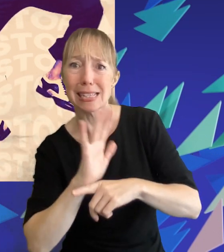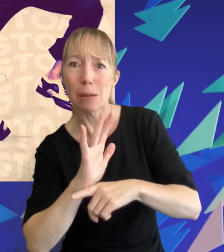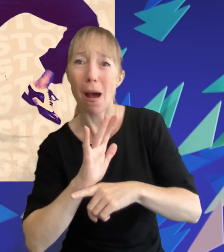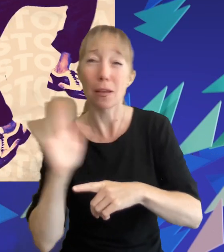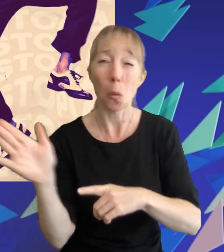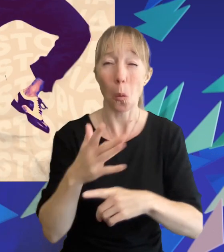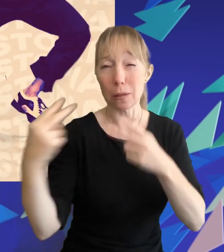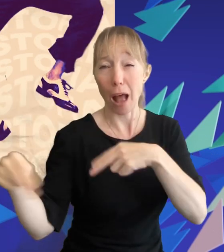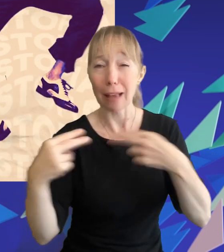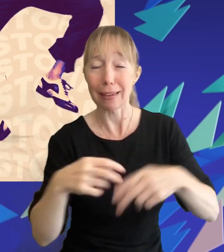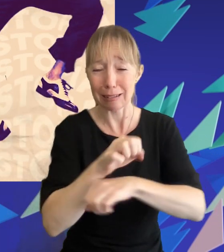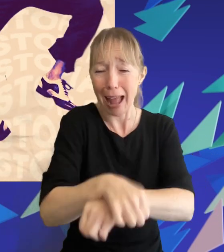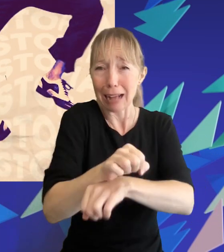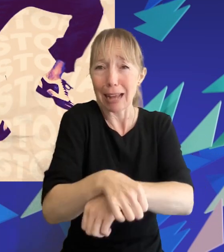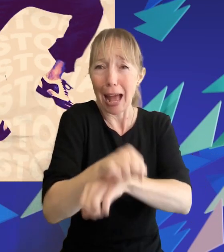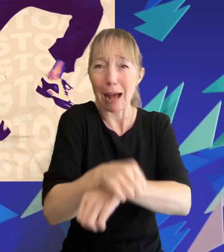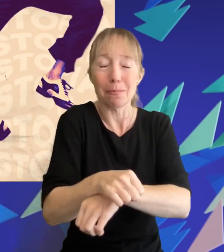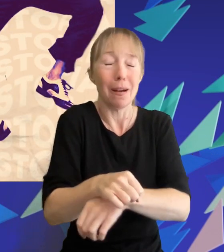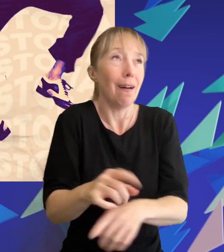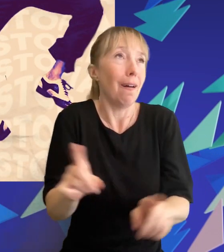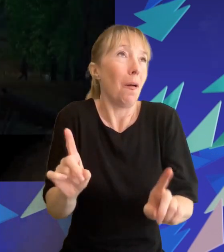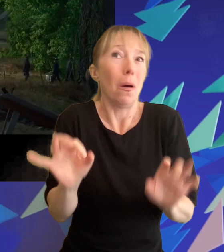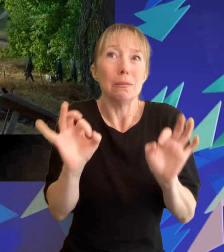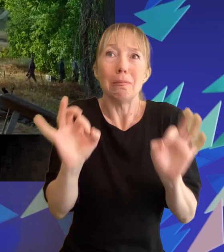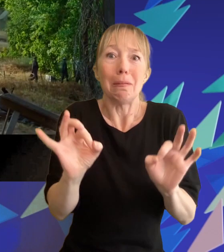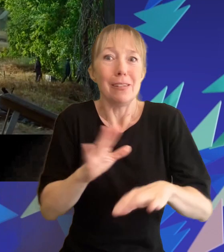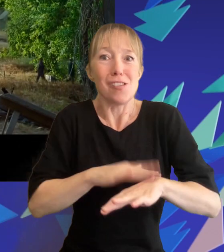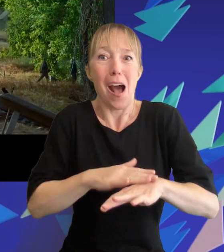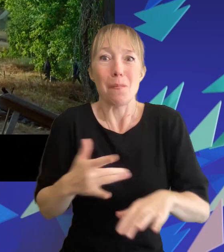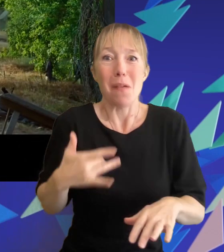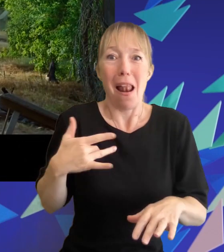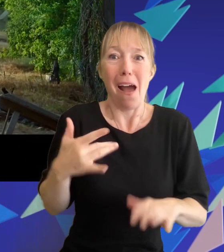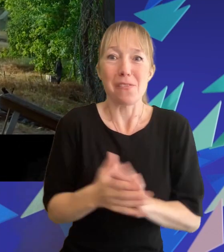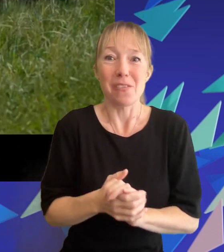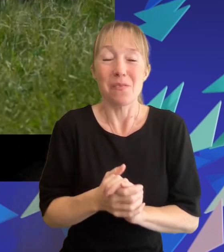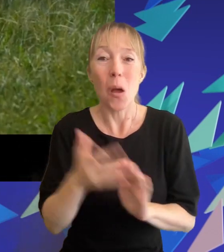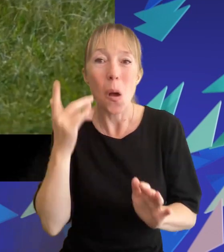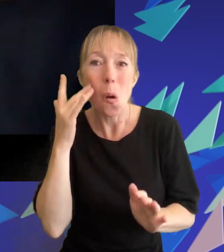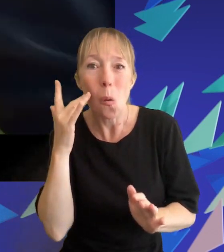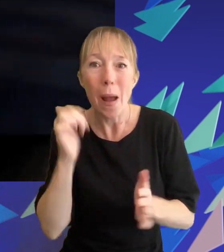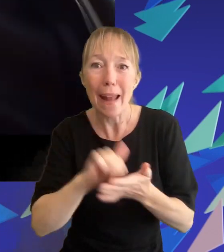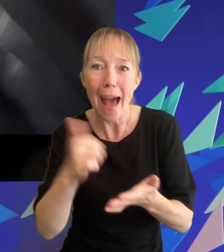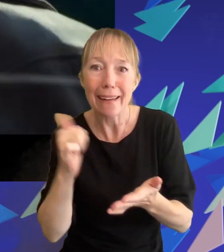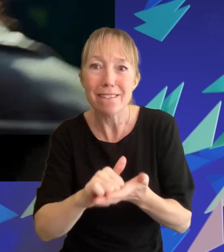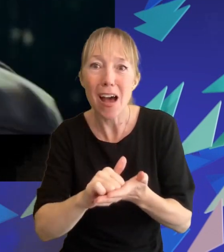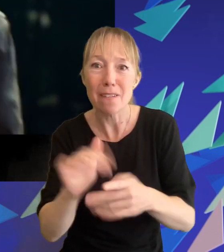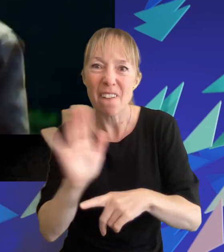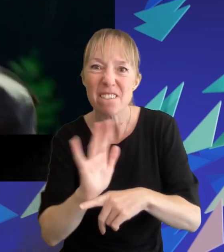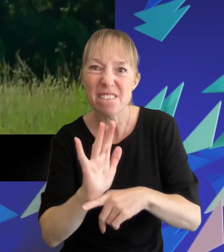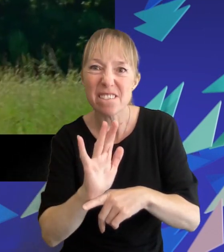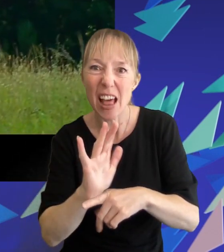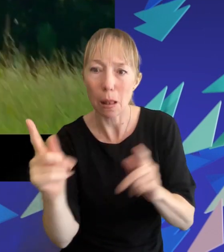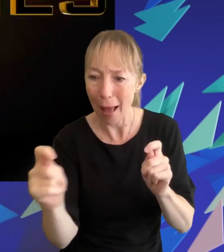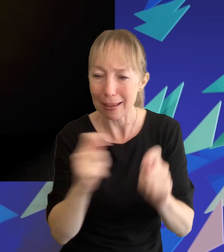style what a time to be alive so when the trailer drops for a film adaptation of the mega